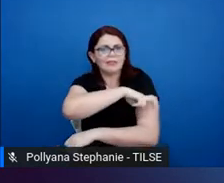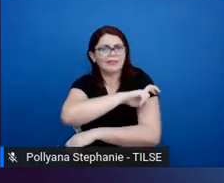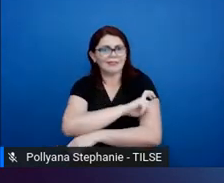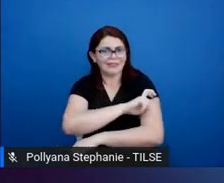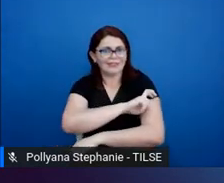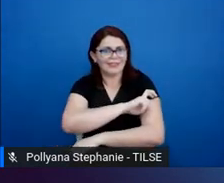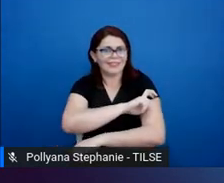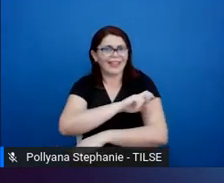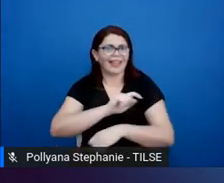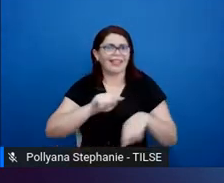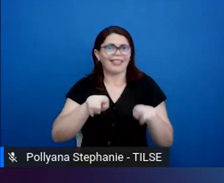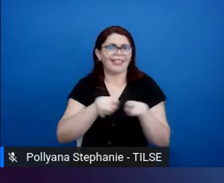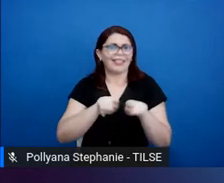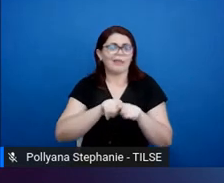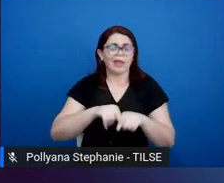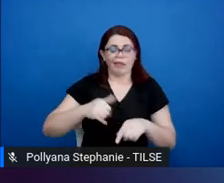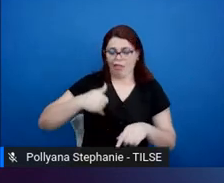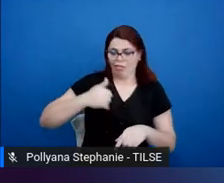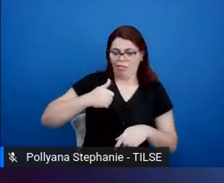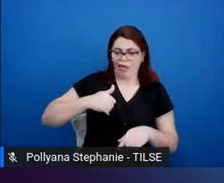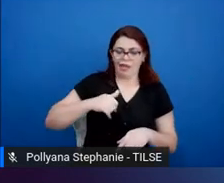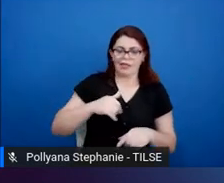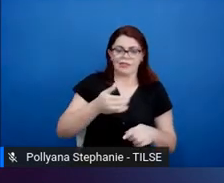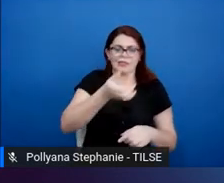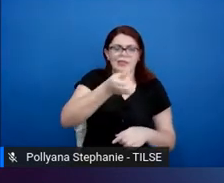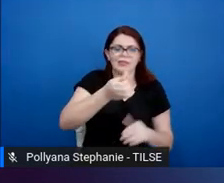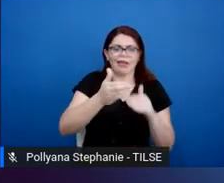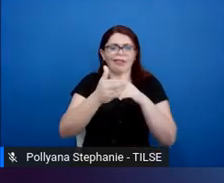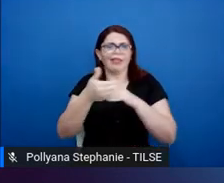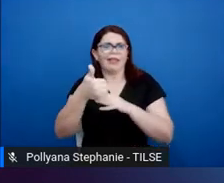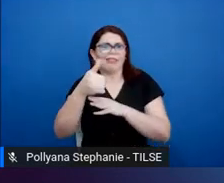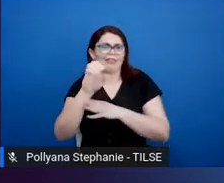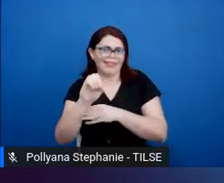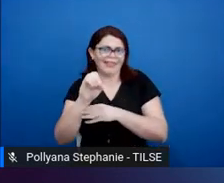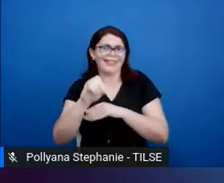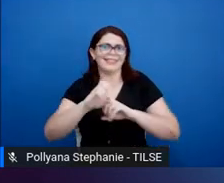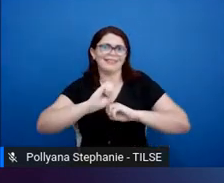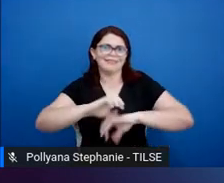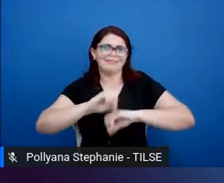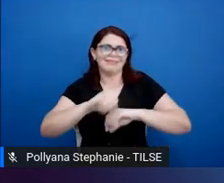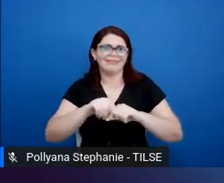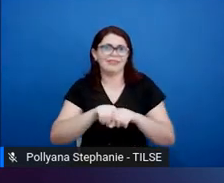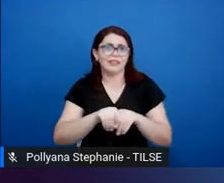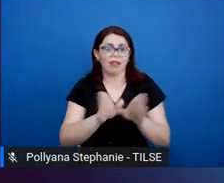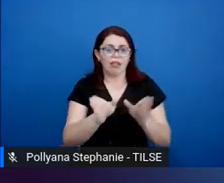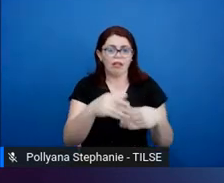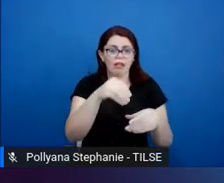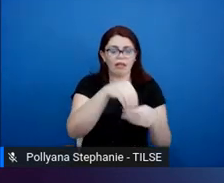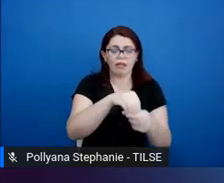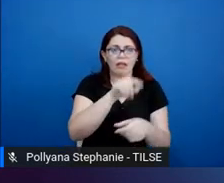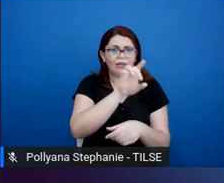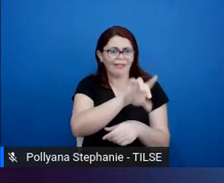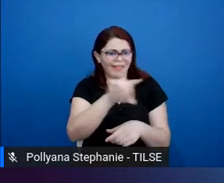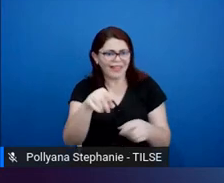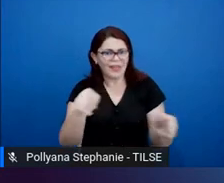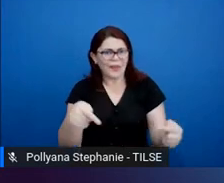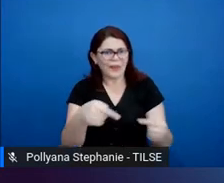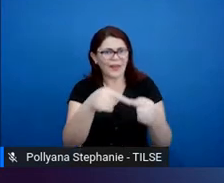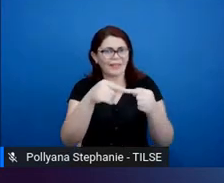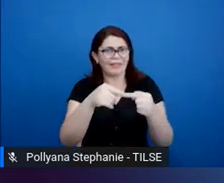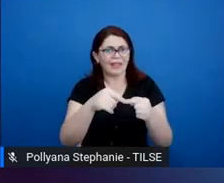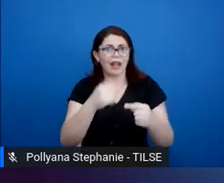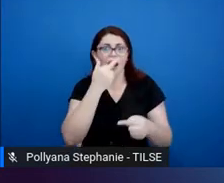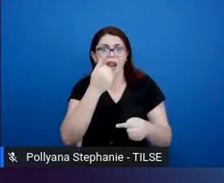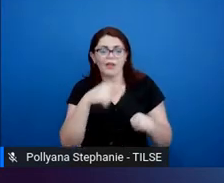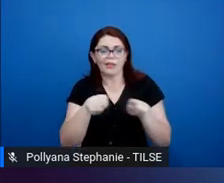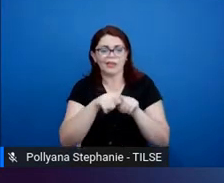I taught students from ages 6 to about age 10. And in classrooms like that, language and content are being taught